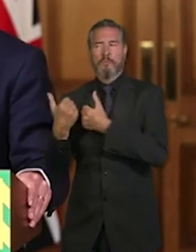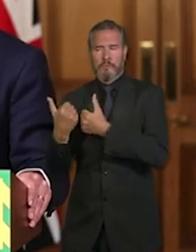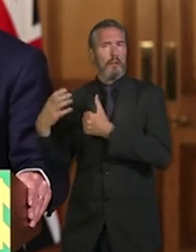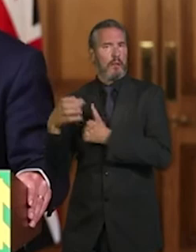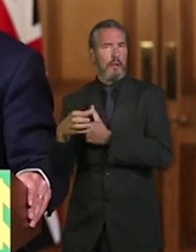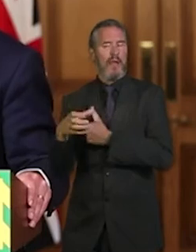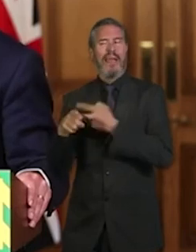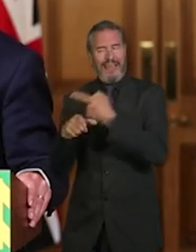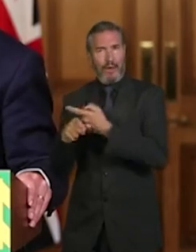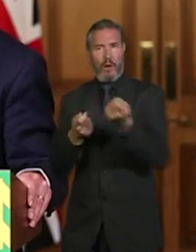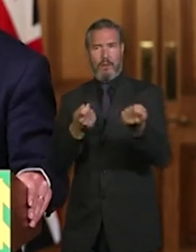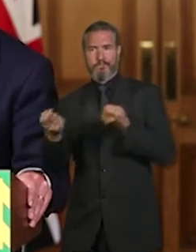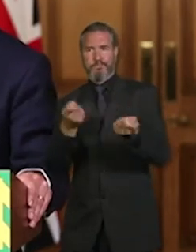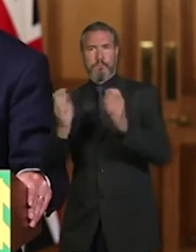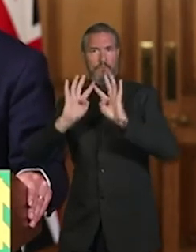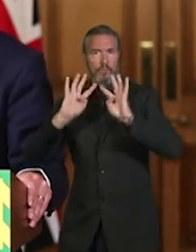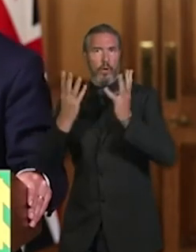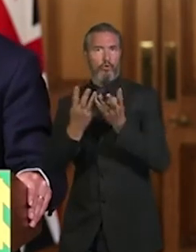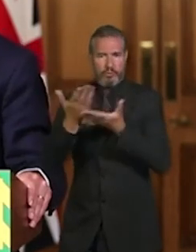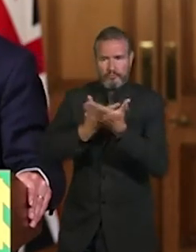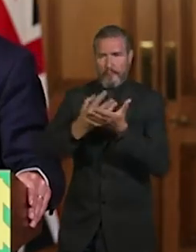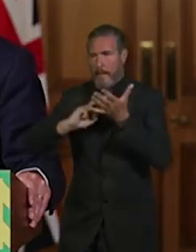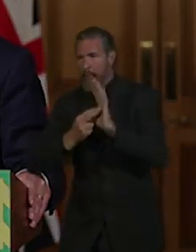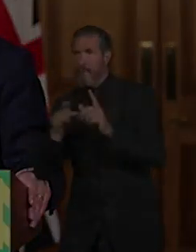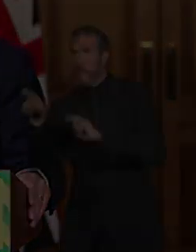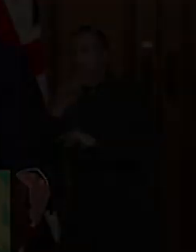force now demonstrates we will continue to strengthen the measures in care homes. much.